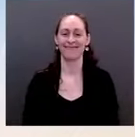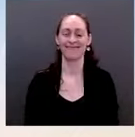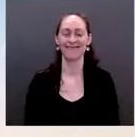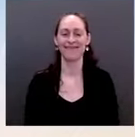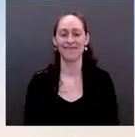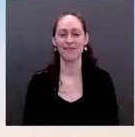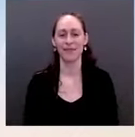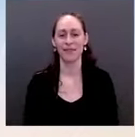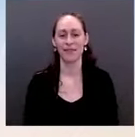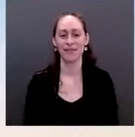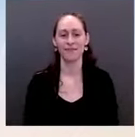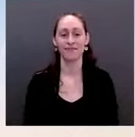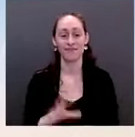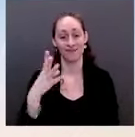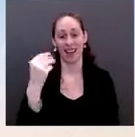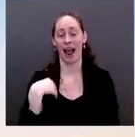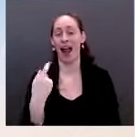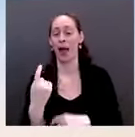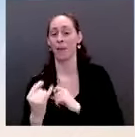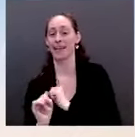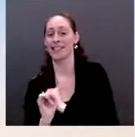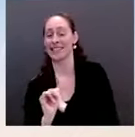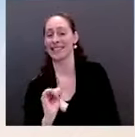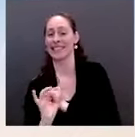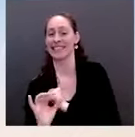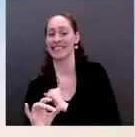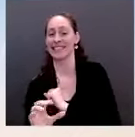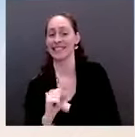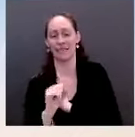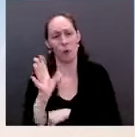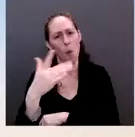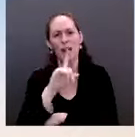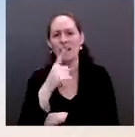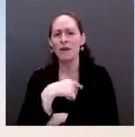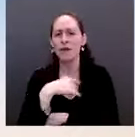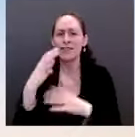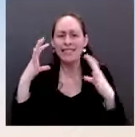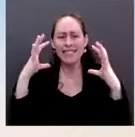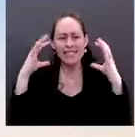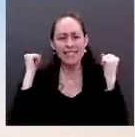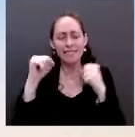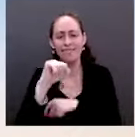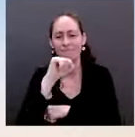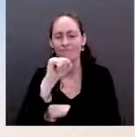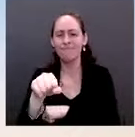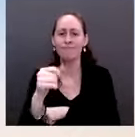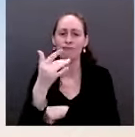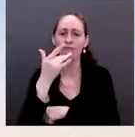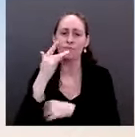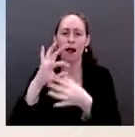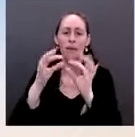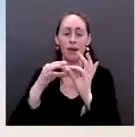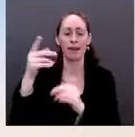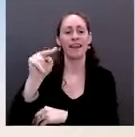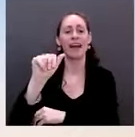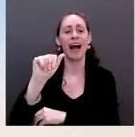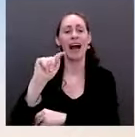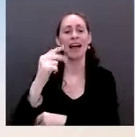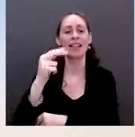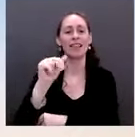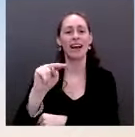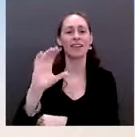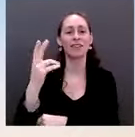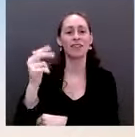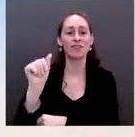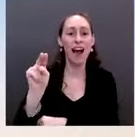Olympics obsessed person. Nathan Chen, we're going to watch him. Chloe Kim, Michaela Schifrin, you've got lots of more chances.